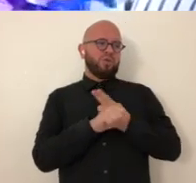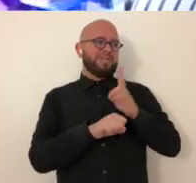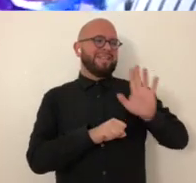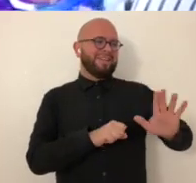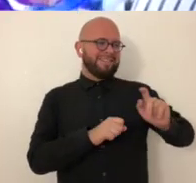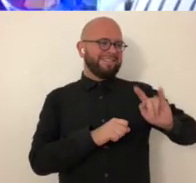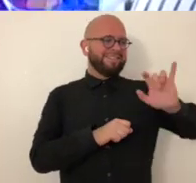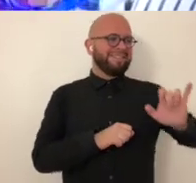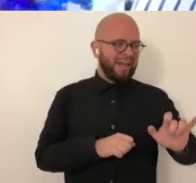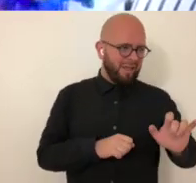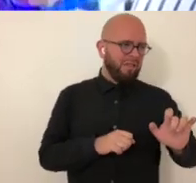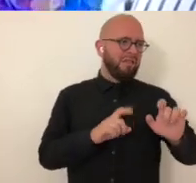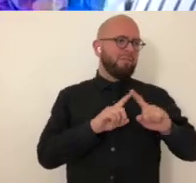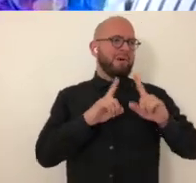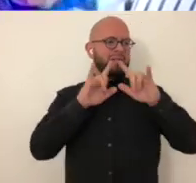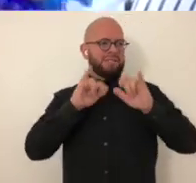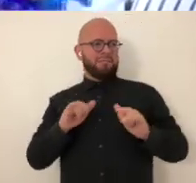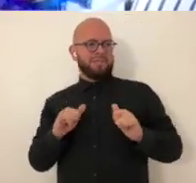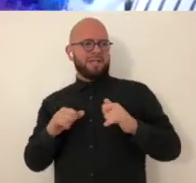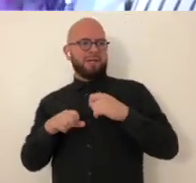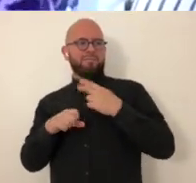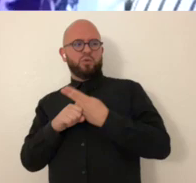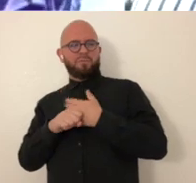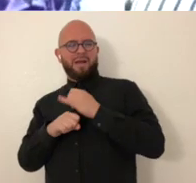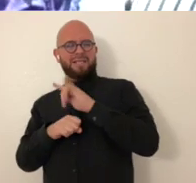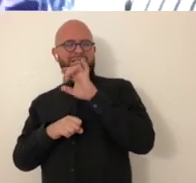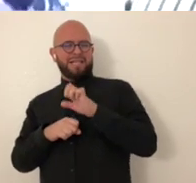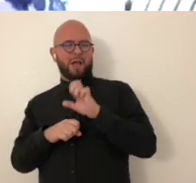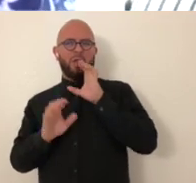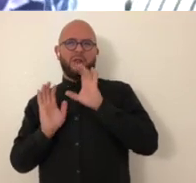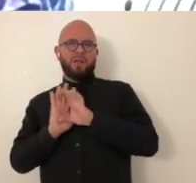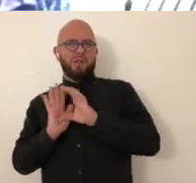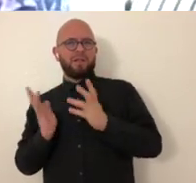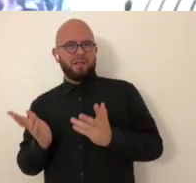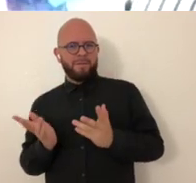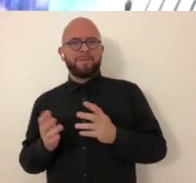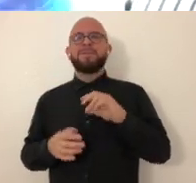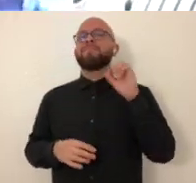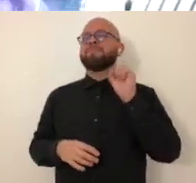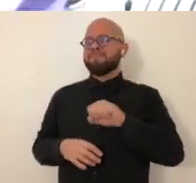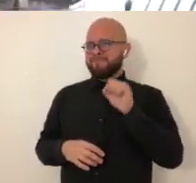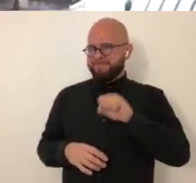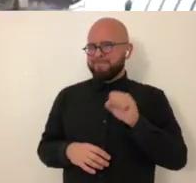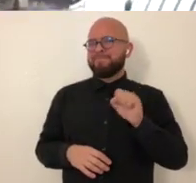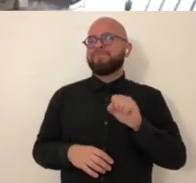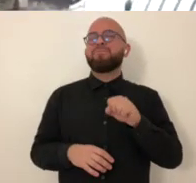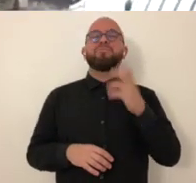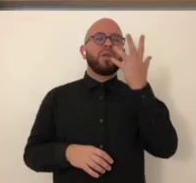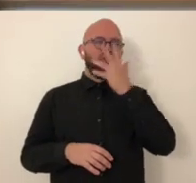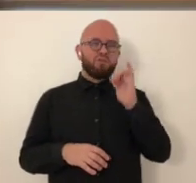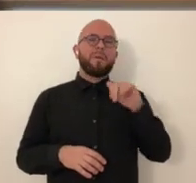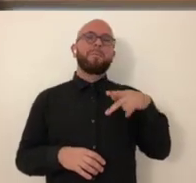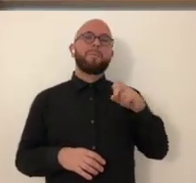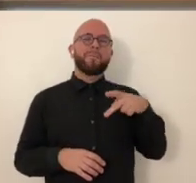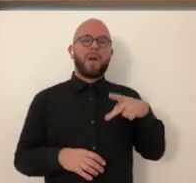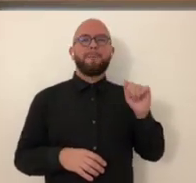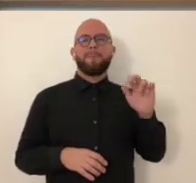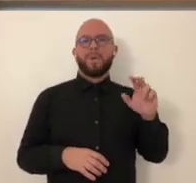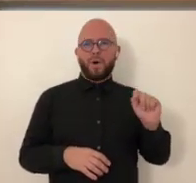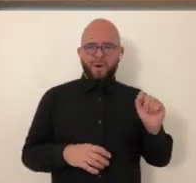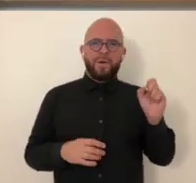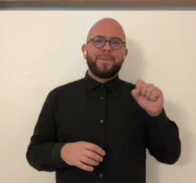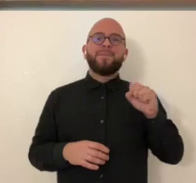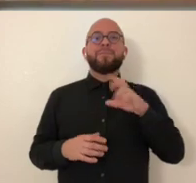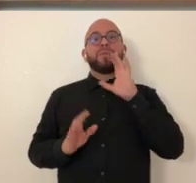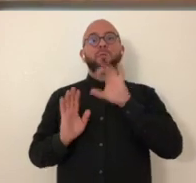as well trying to recreate the style and my own sort of style to carry it over and create a self-portrait got it you know because it's got a